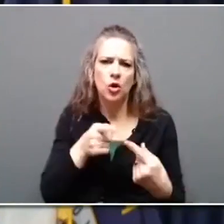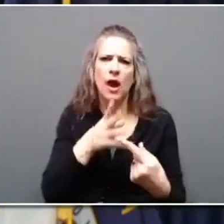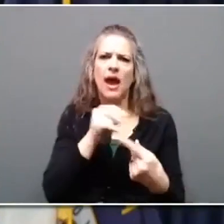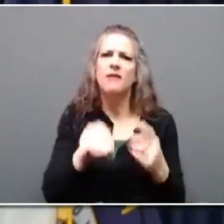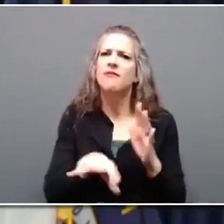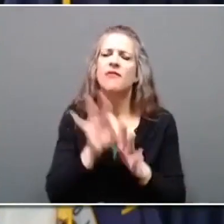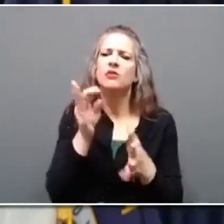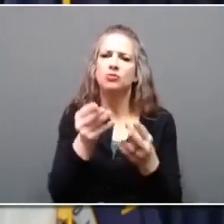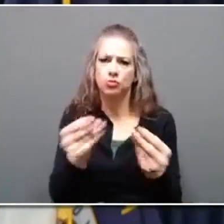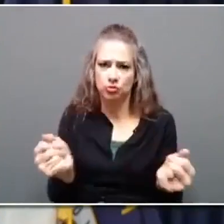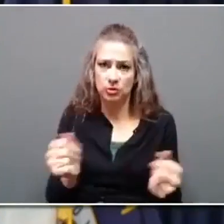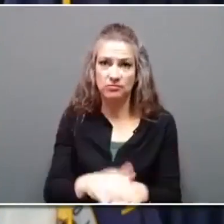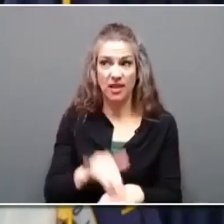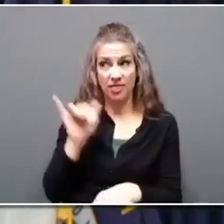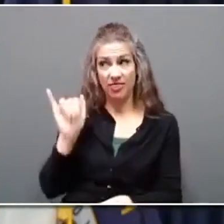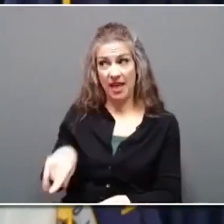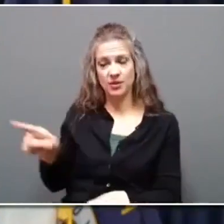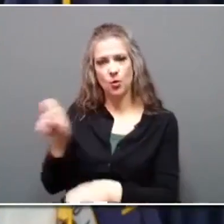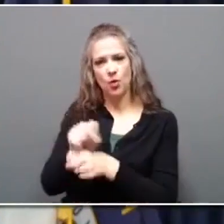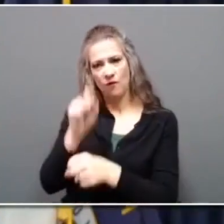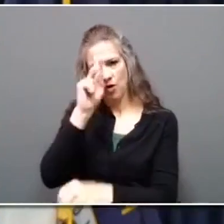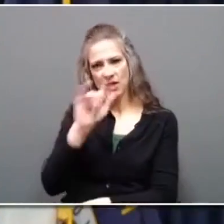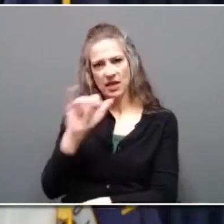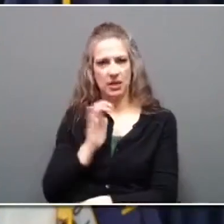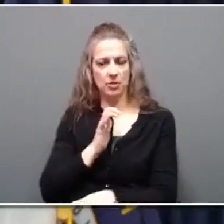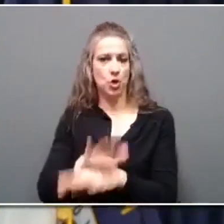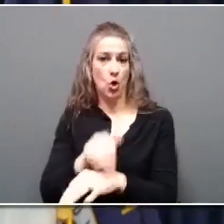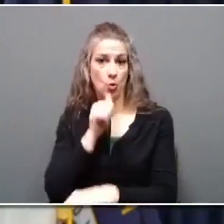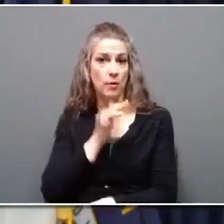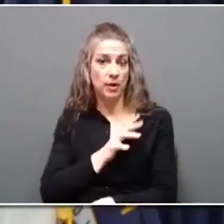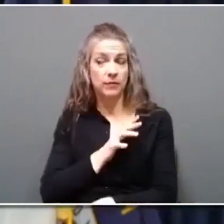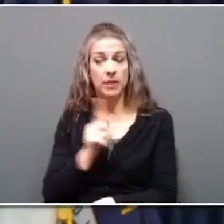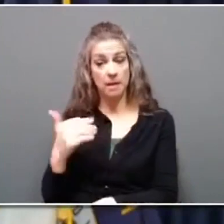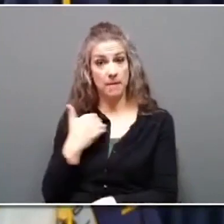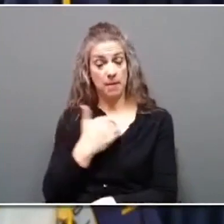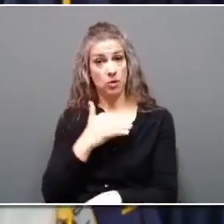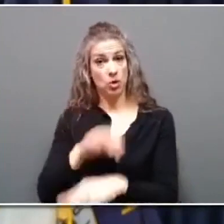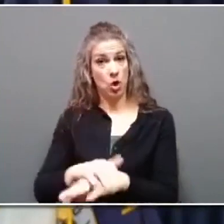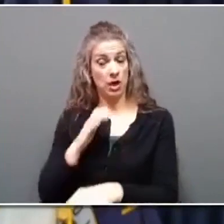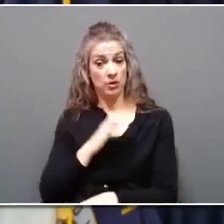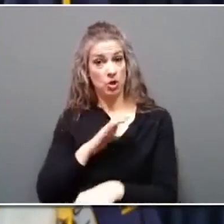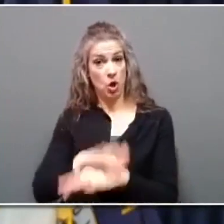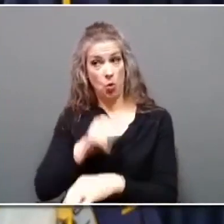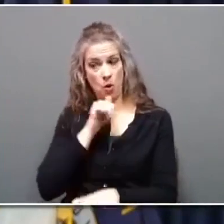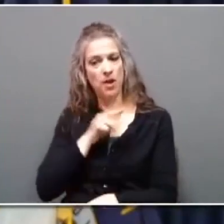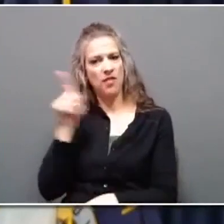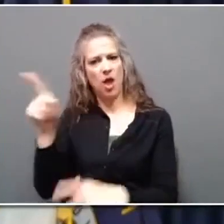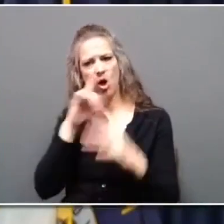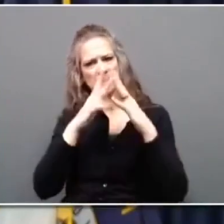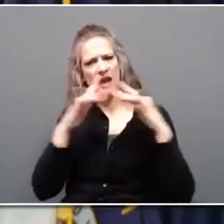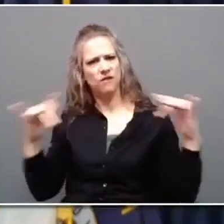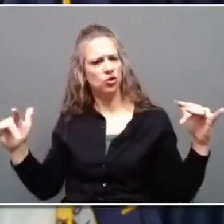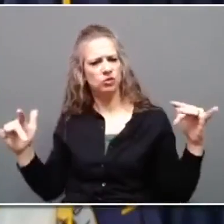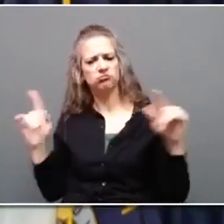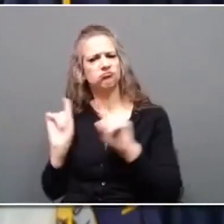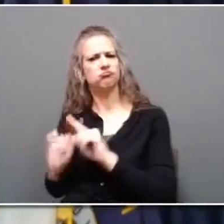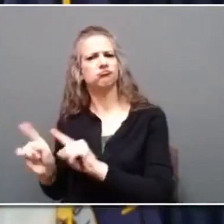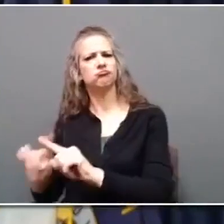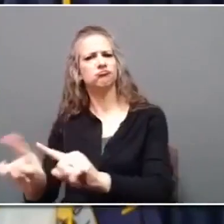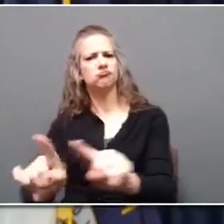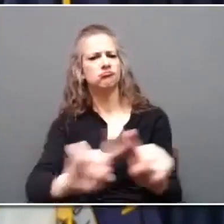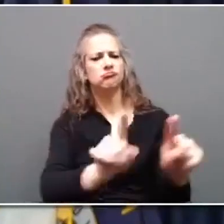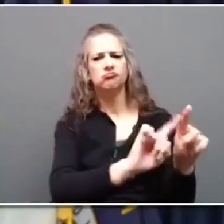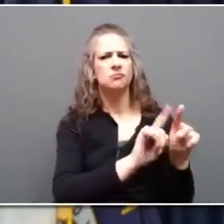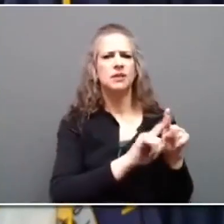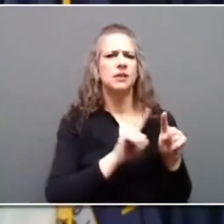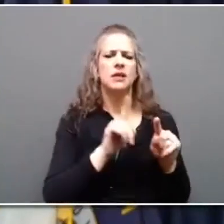Kentucky Commission on Women. The members of the Commission on Women are a diverse set of women from all walks of life and all geographic